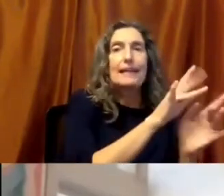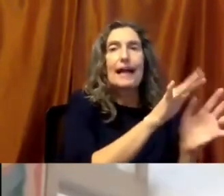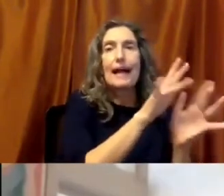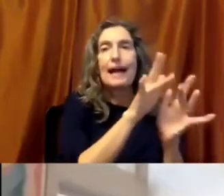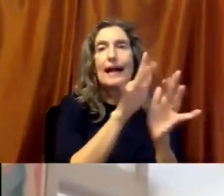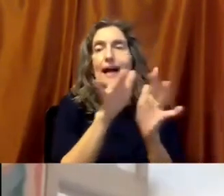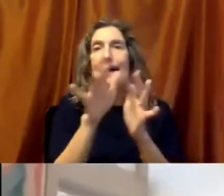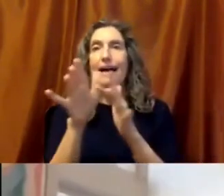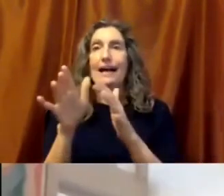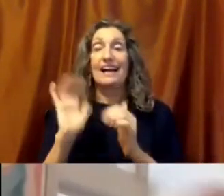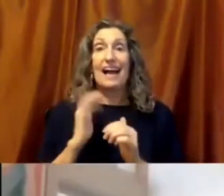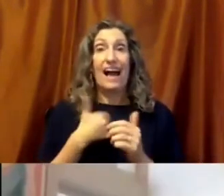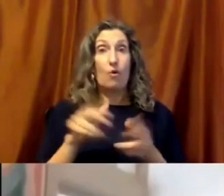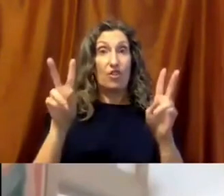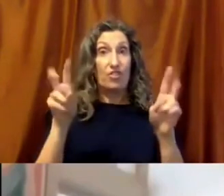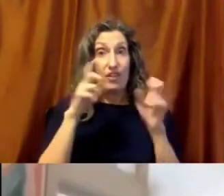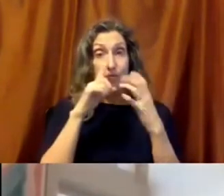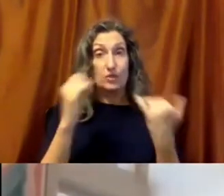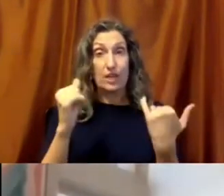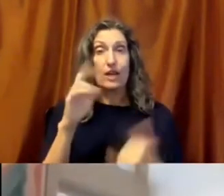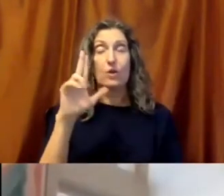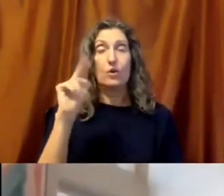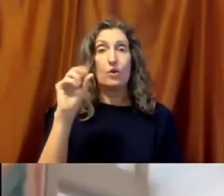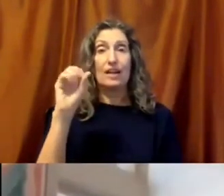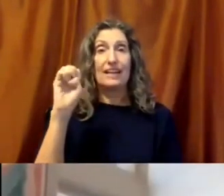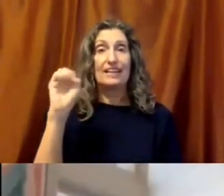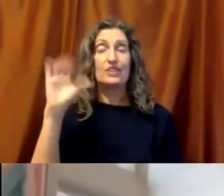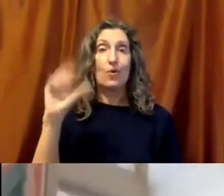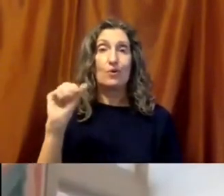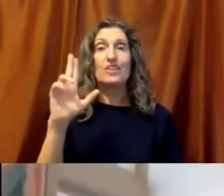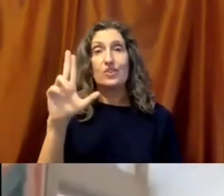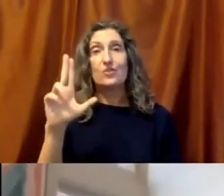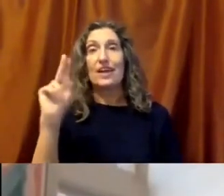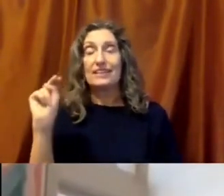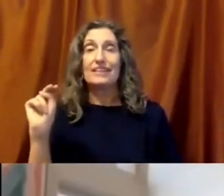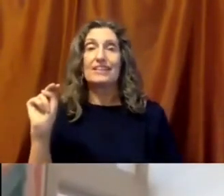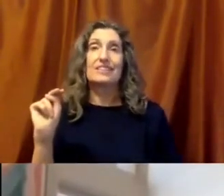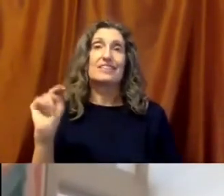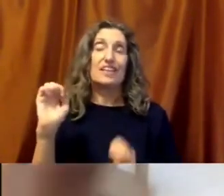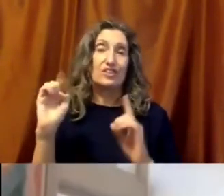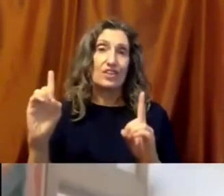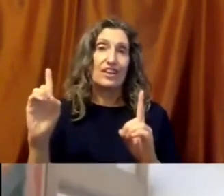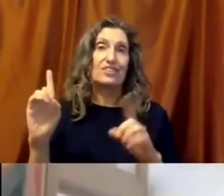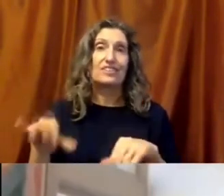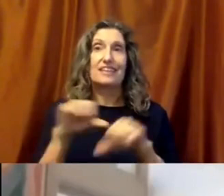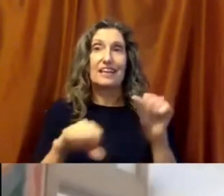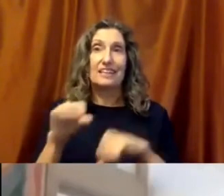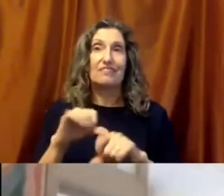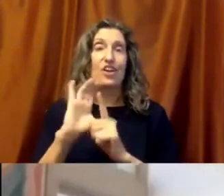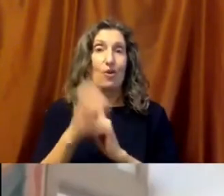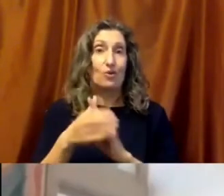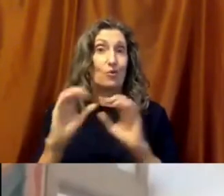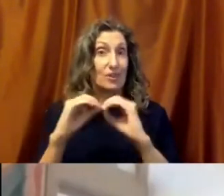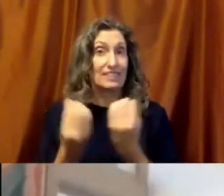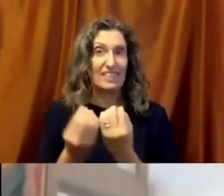set by UNESCO, the United Nations Educational, Scientific, and Cultural Organization, which is the kind of global organizer,